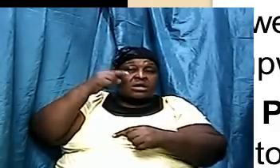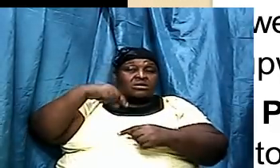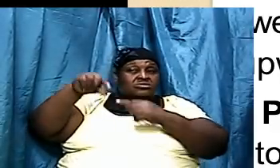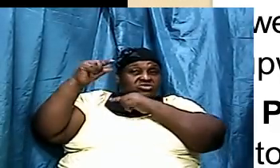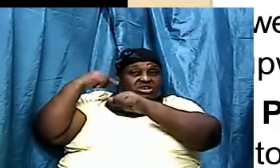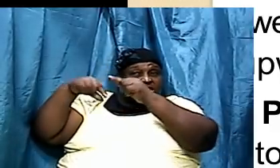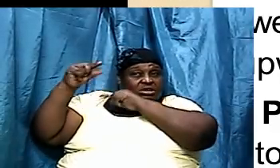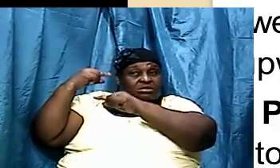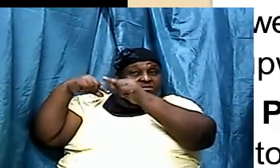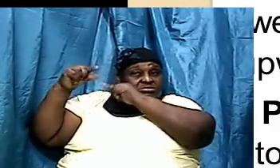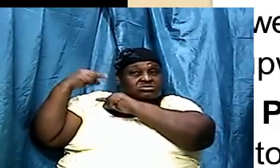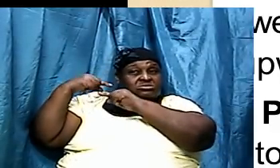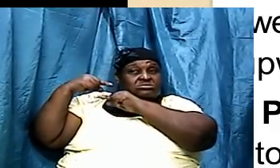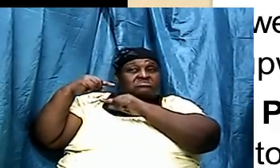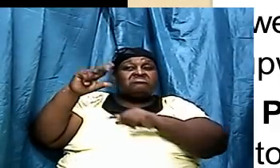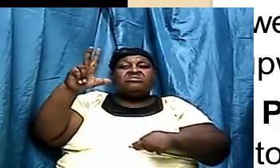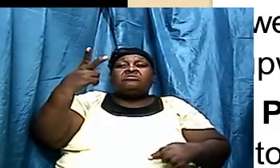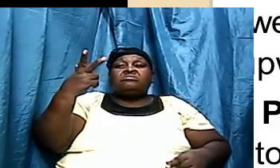which is the third one